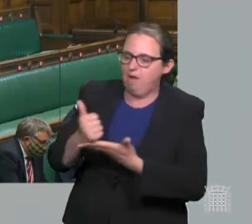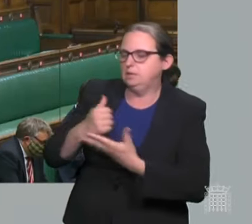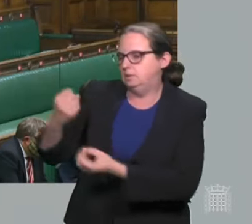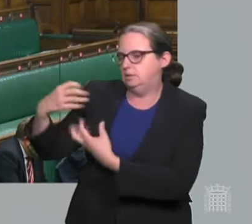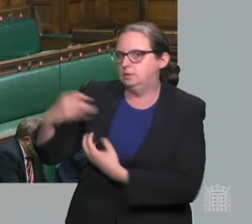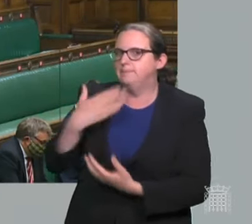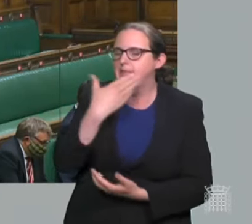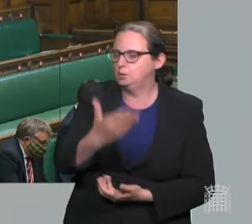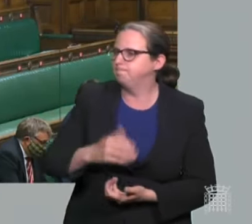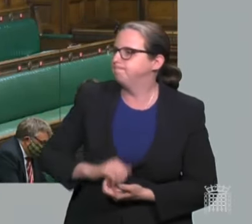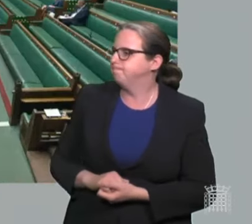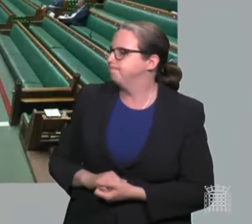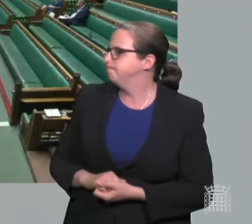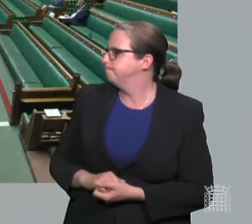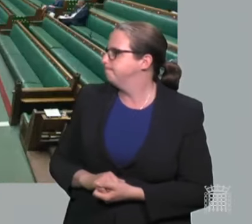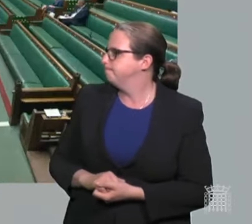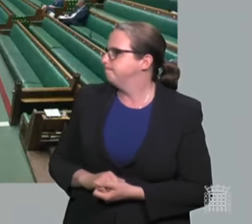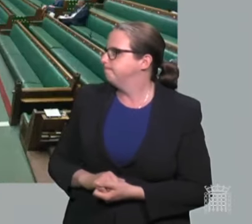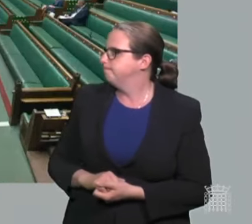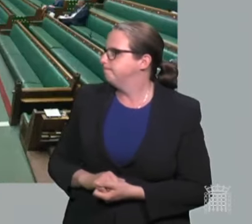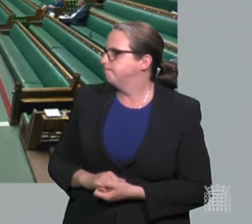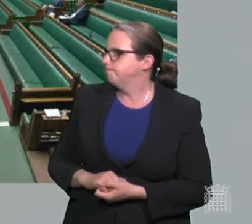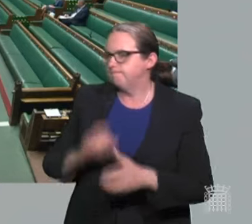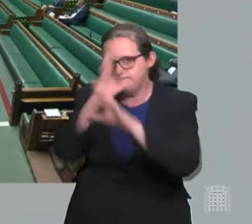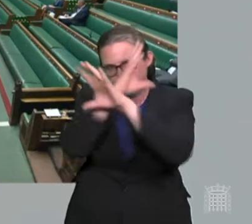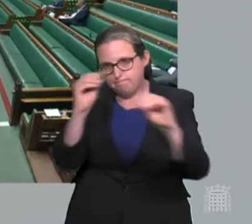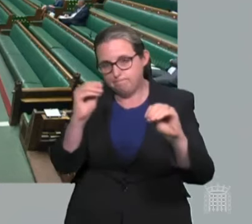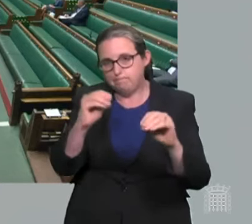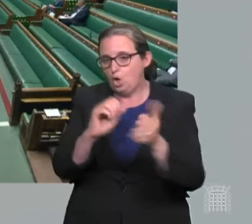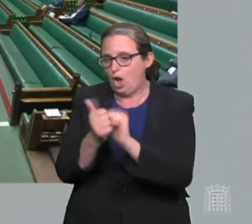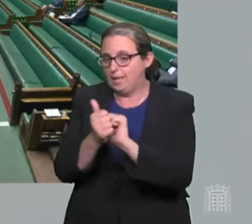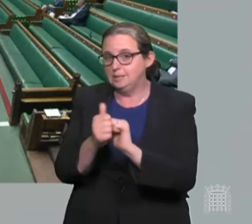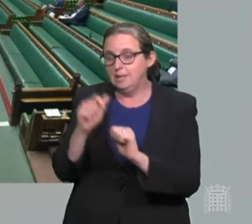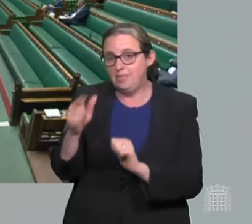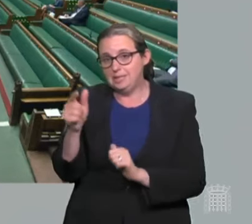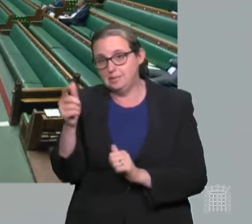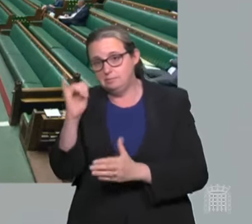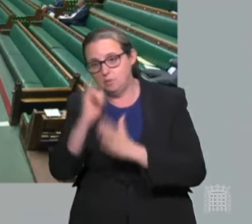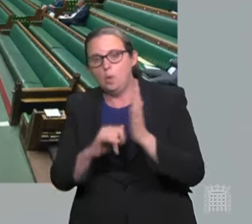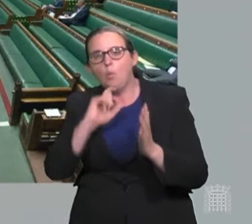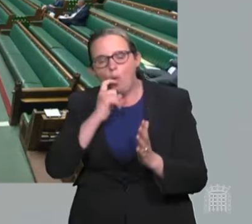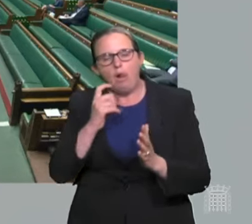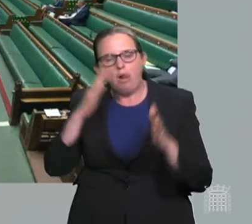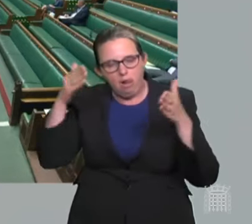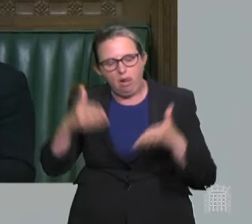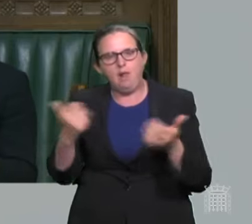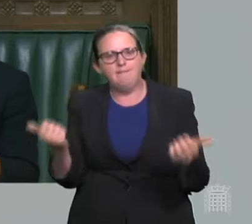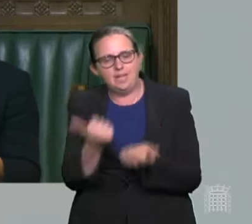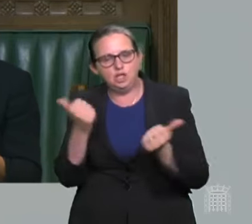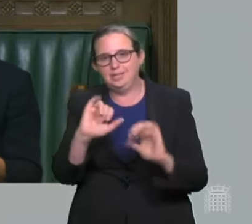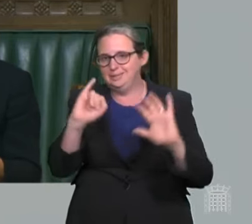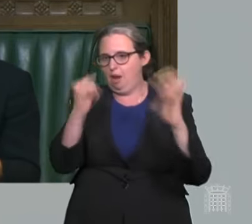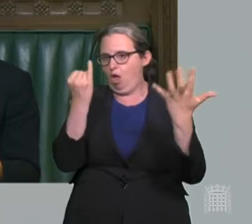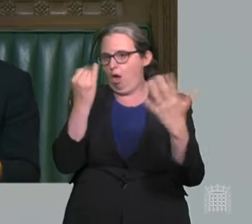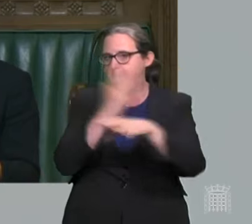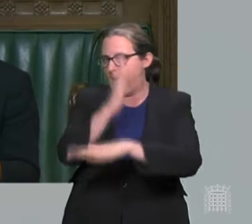Just to warn colleagues that this statement will finish at six o'clock because of the need to go back to the debate on the bill. So I would